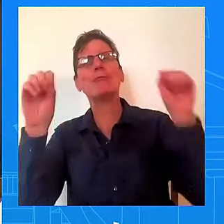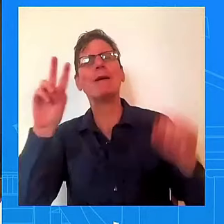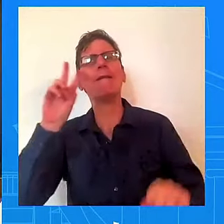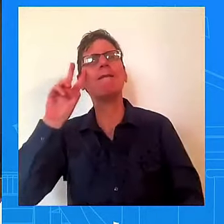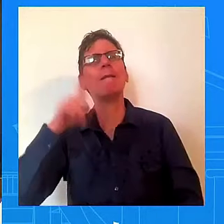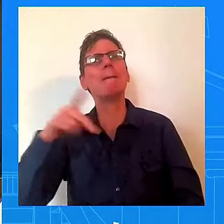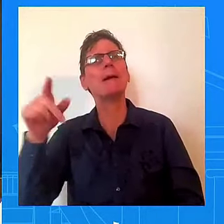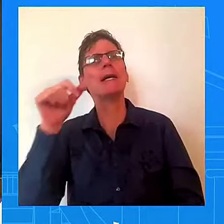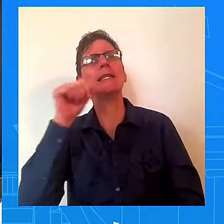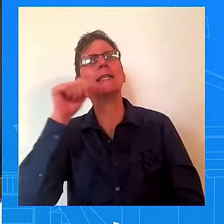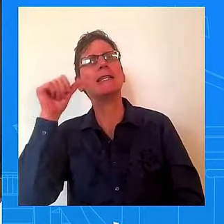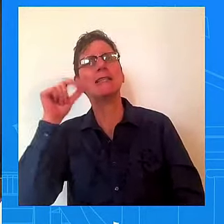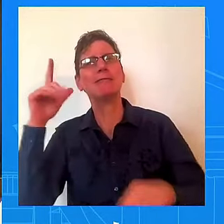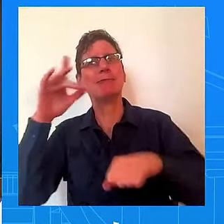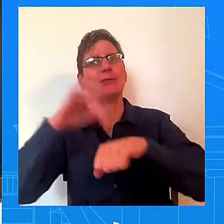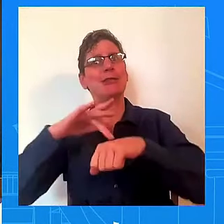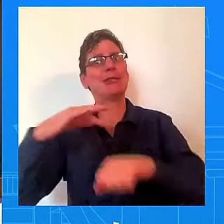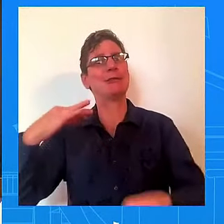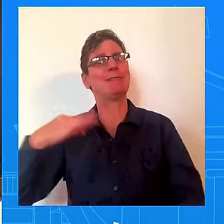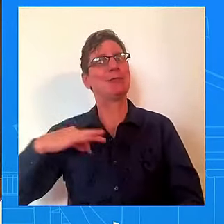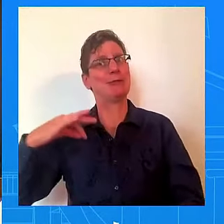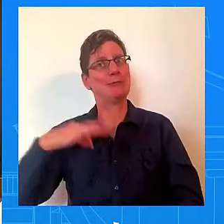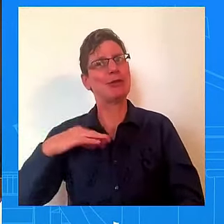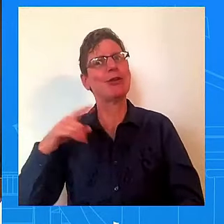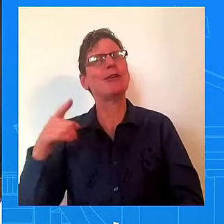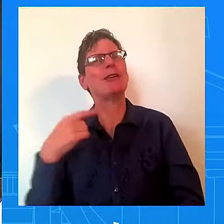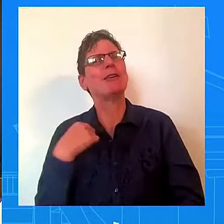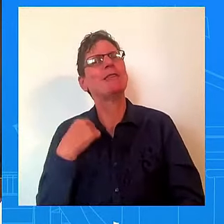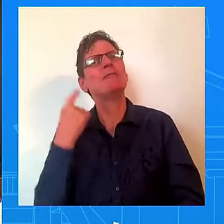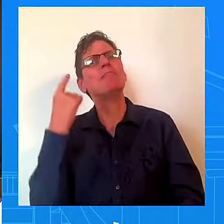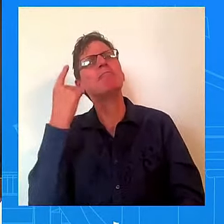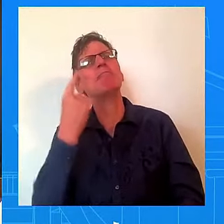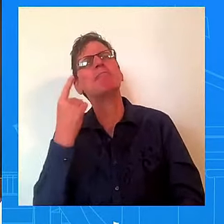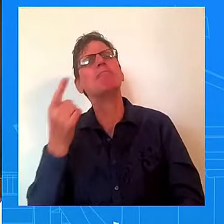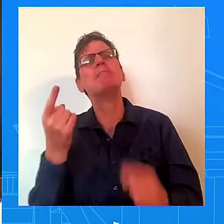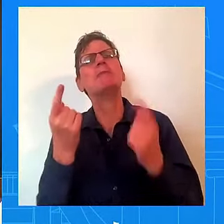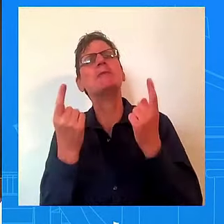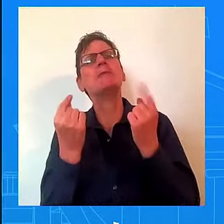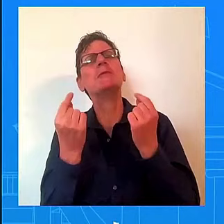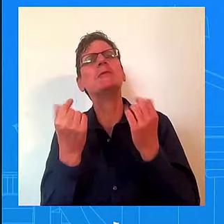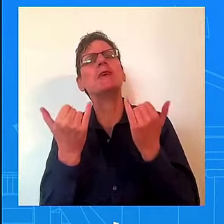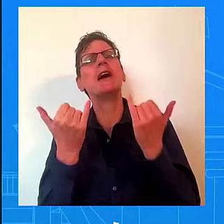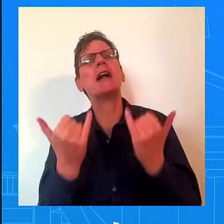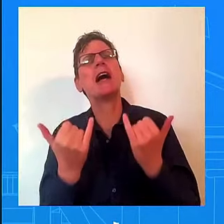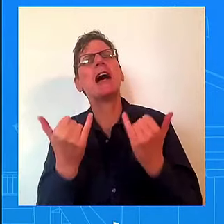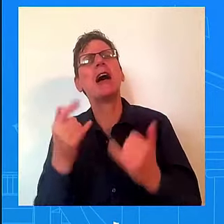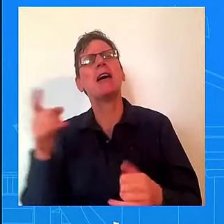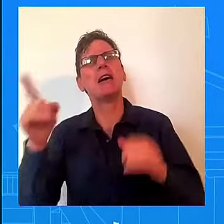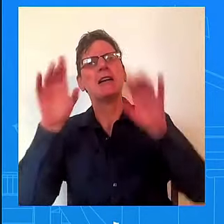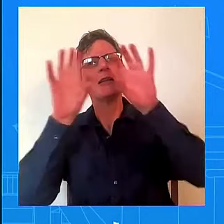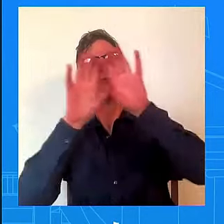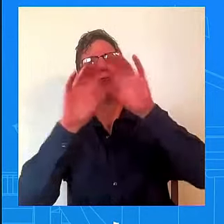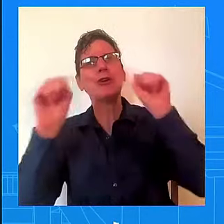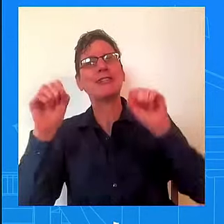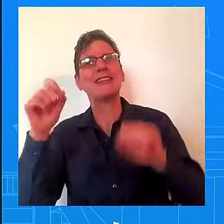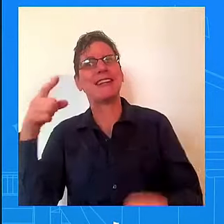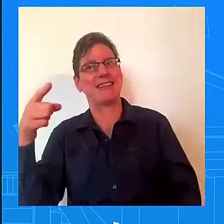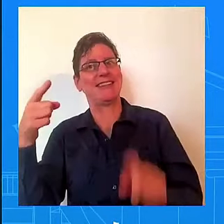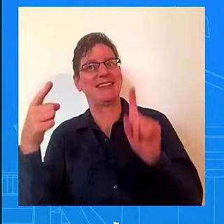to the table when he is right there beside the Vice President as she is campaigning for the presidency? you just talked about investing for America. You